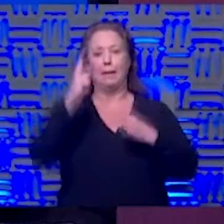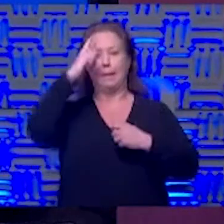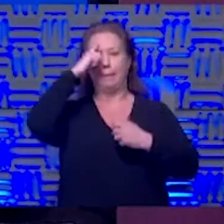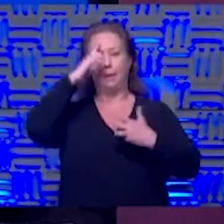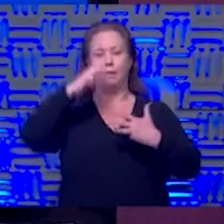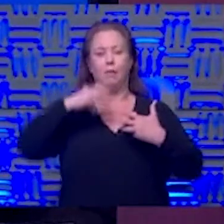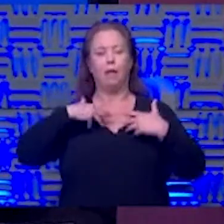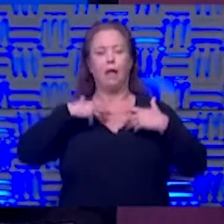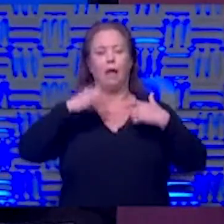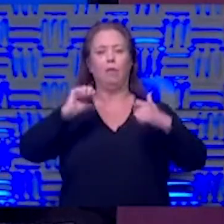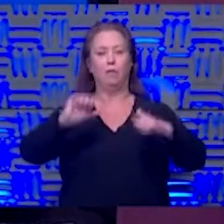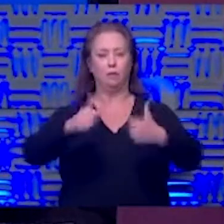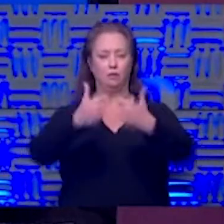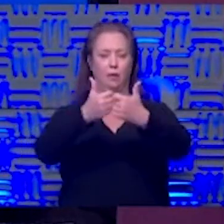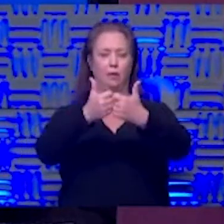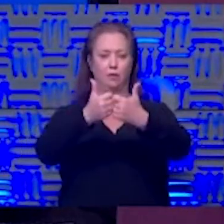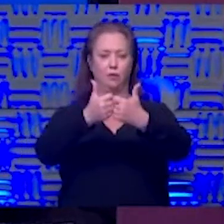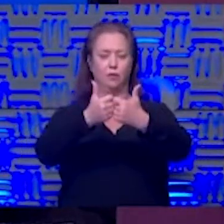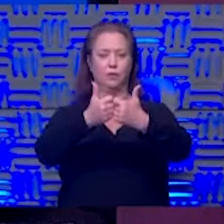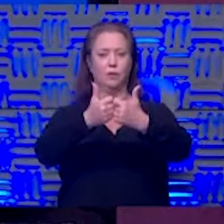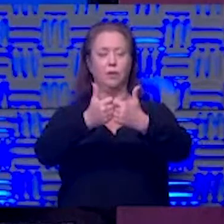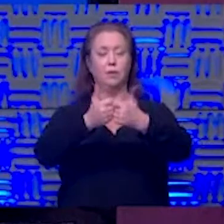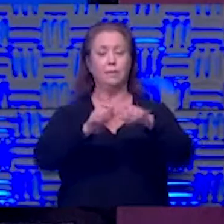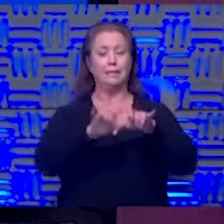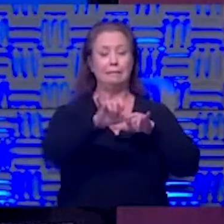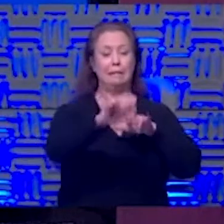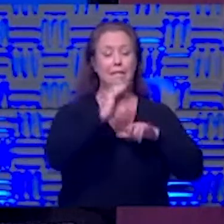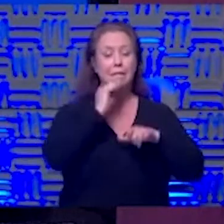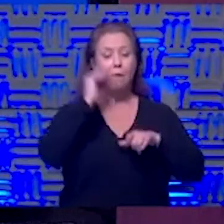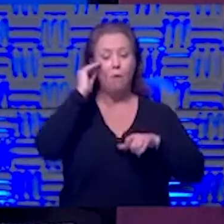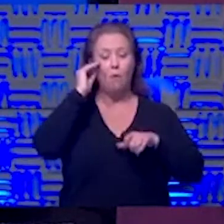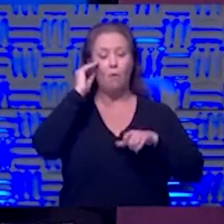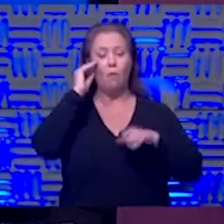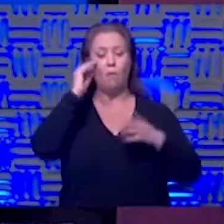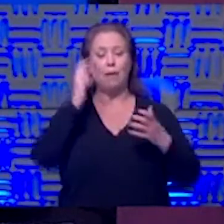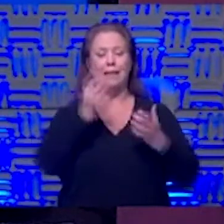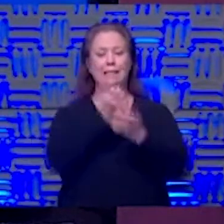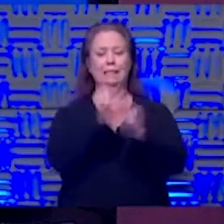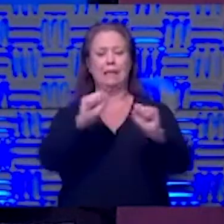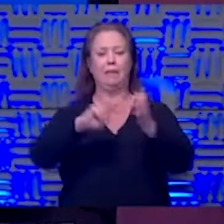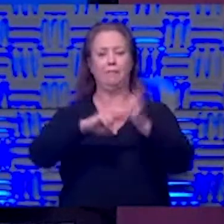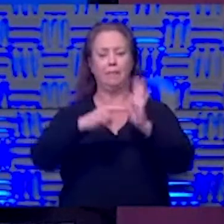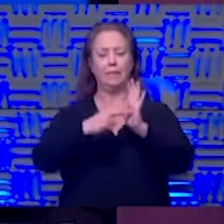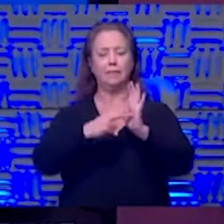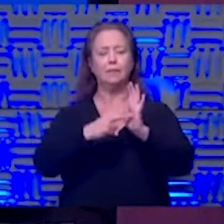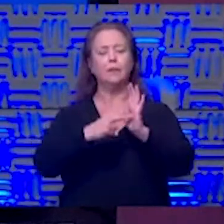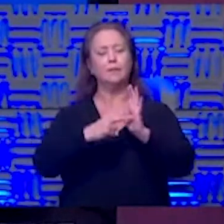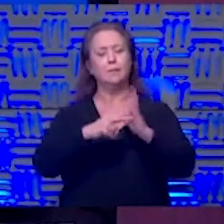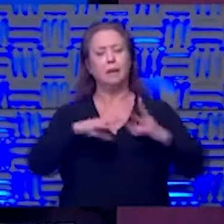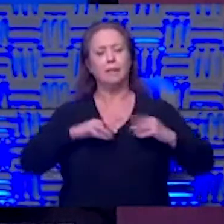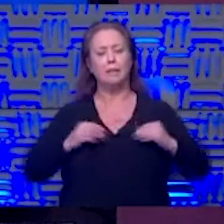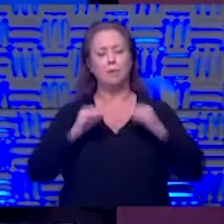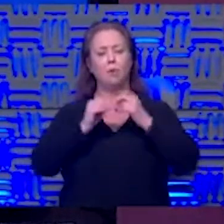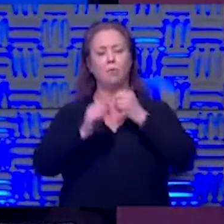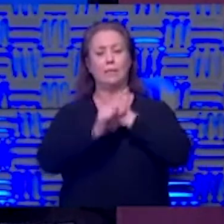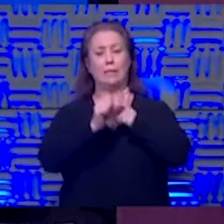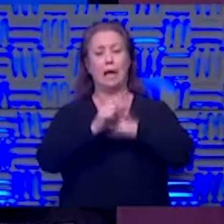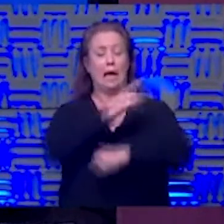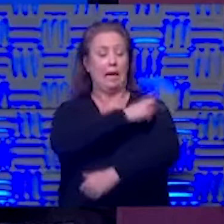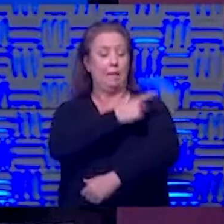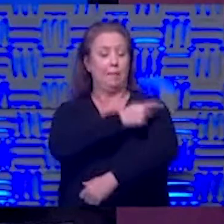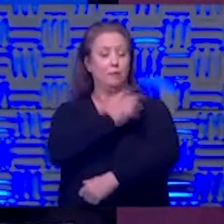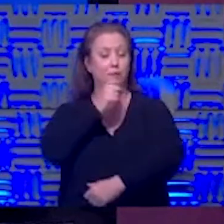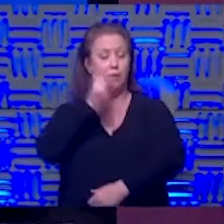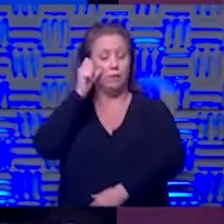from having to shelter in place and be isolated safe means i'm going to take a little bit more risk i had a patient yesterday